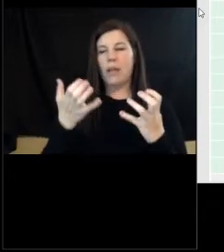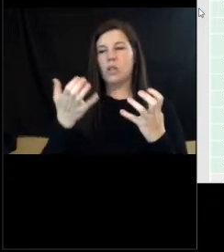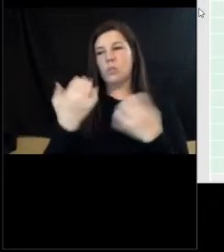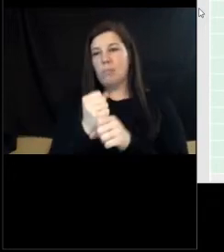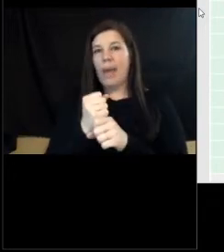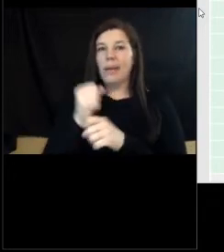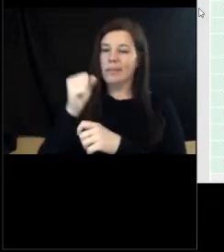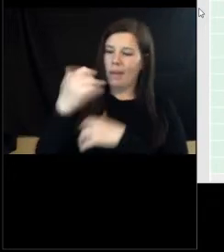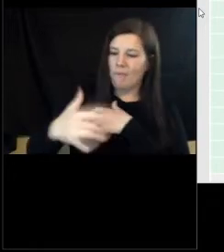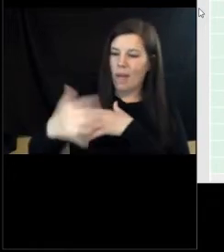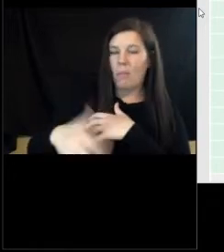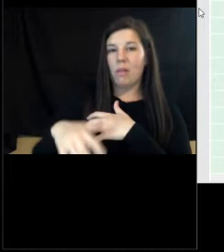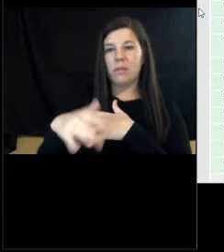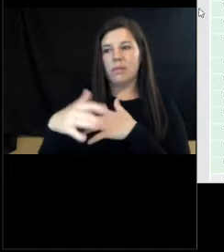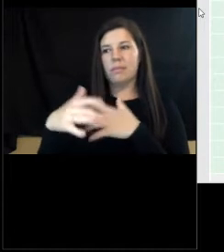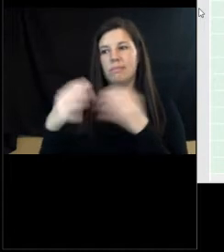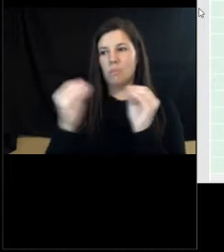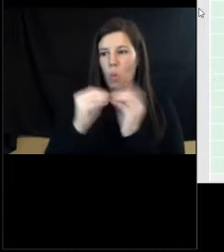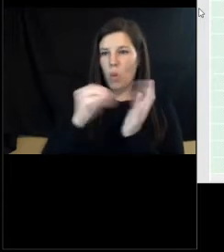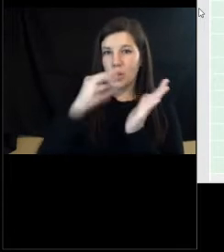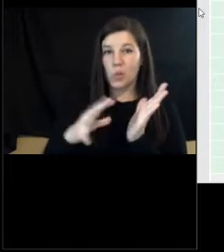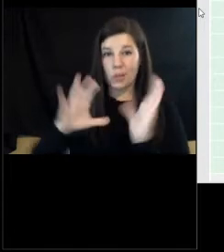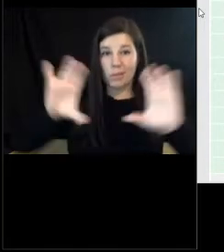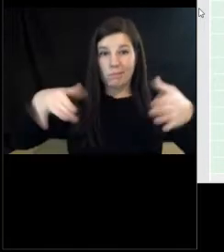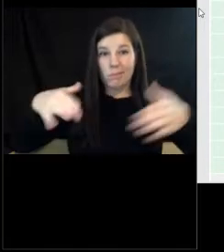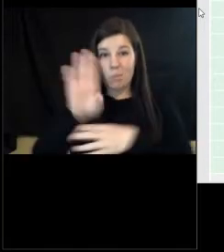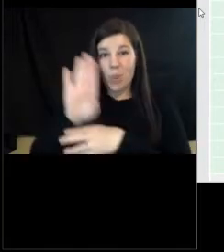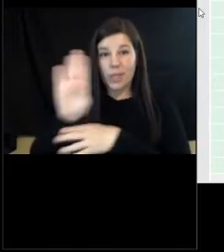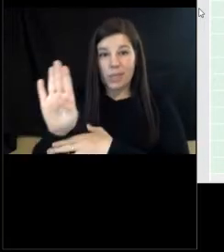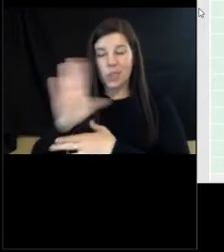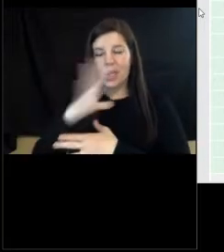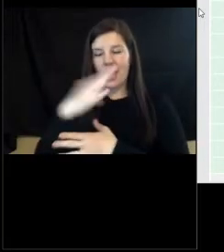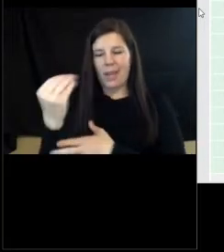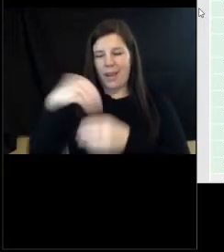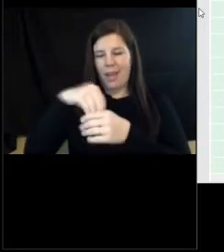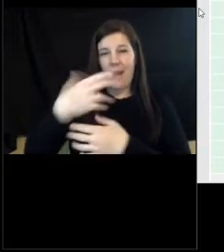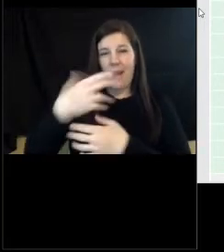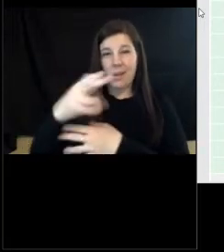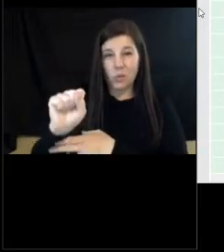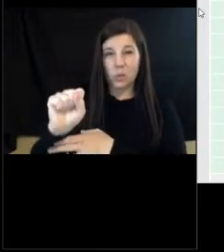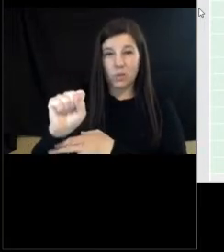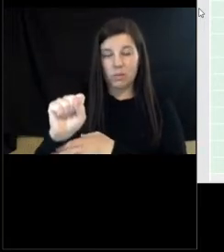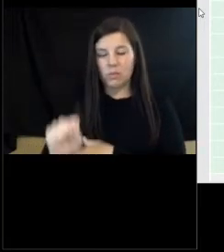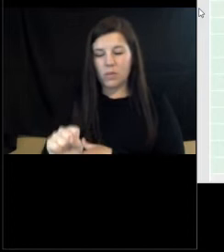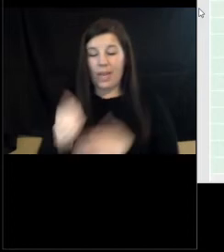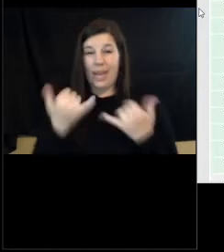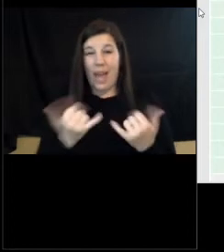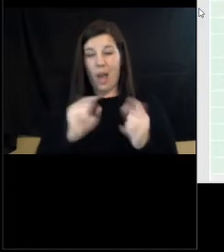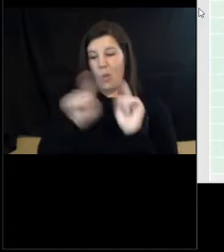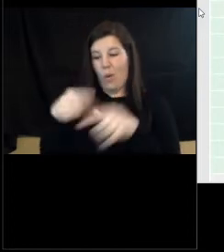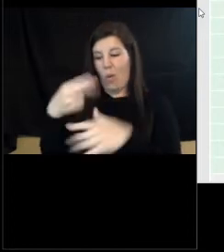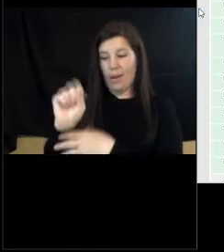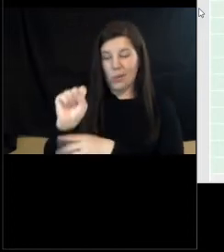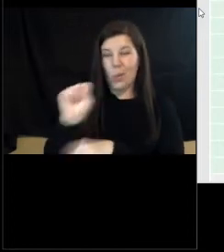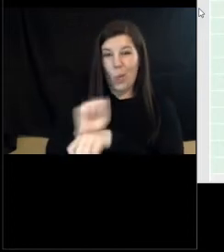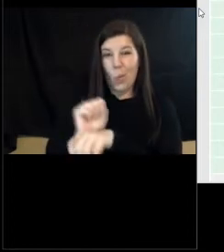more students here in Boynton, and specifically at the high school. We work with students right now at Boynton Beach High School. And so that's one